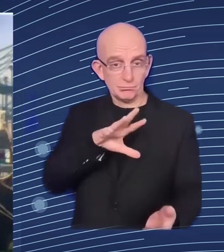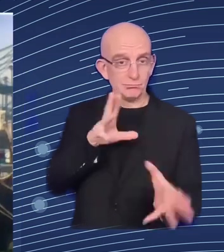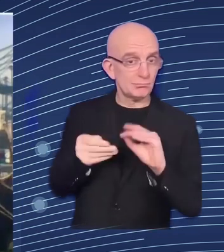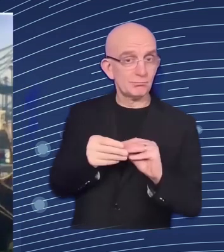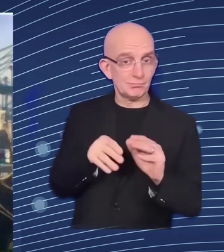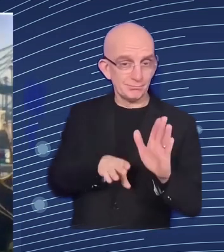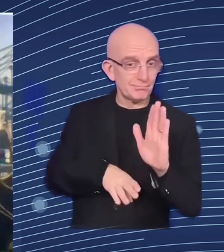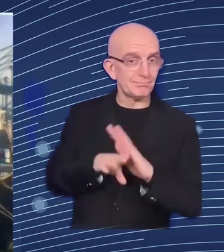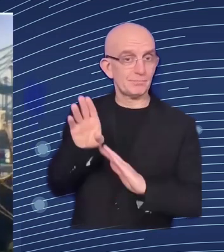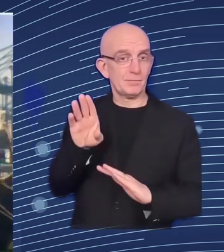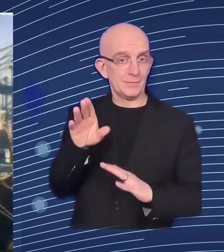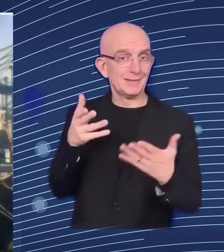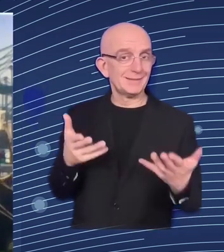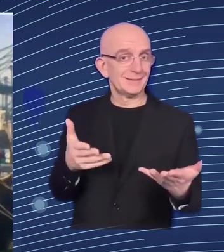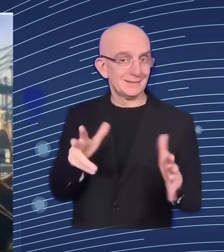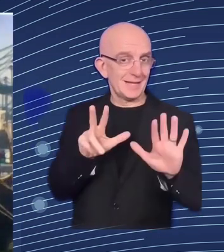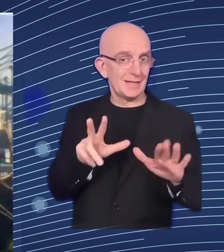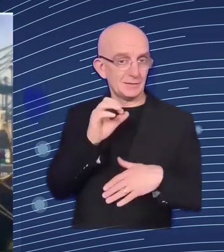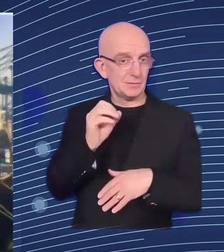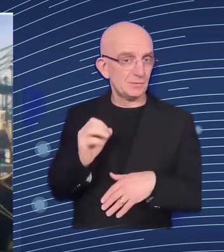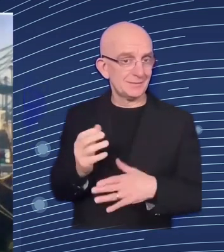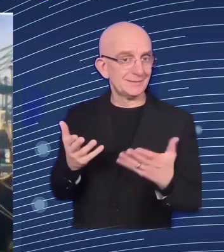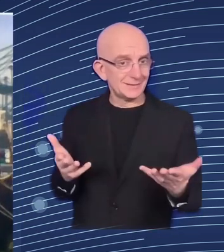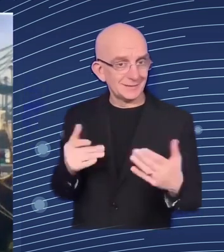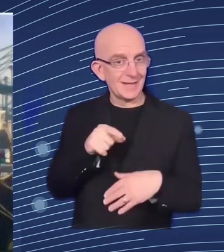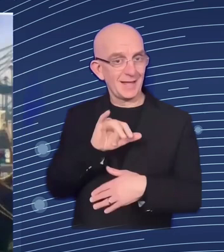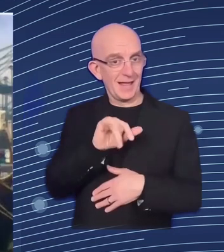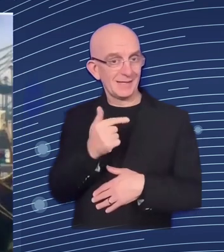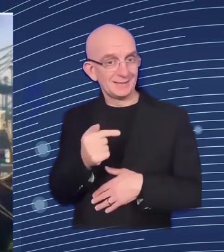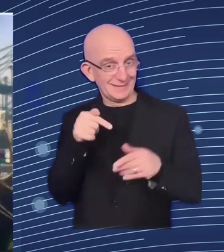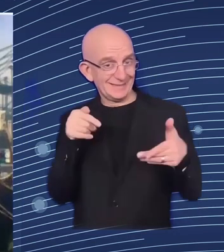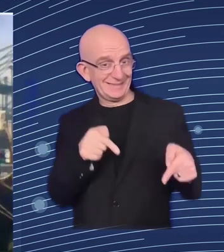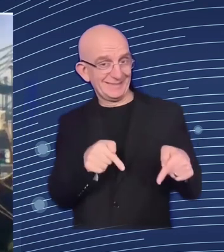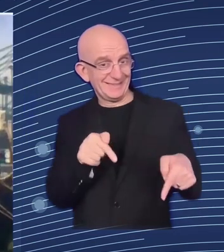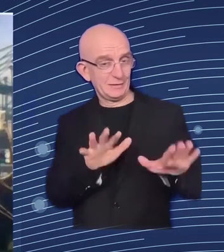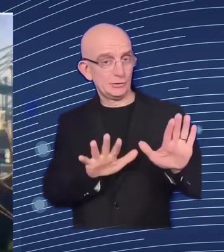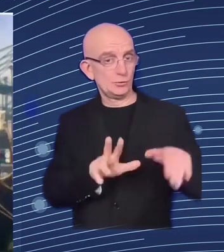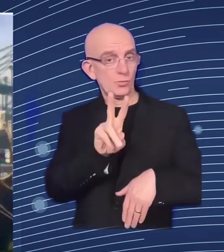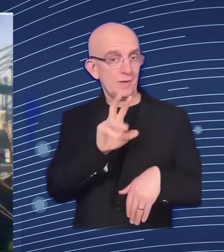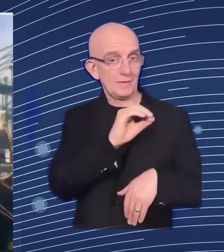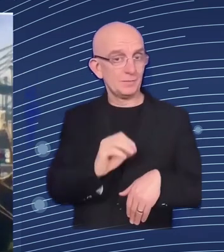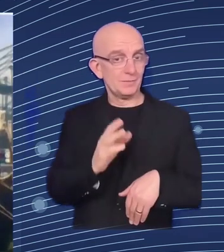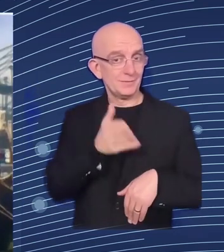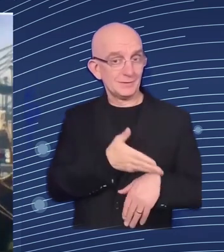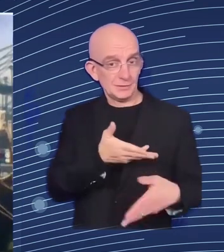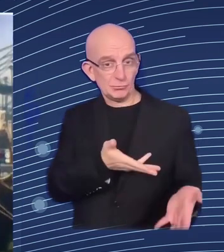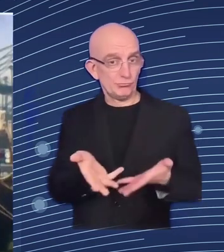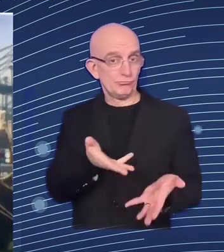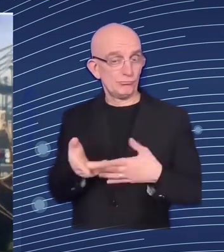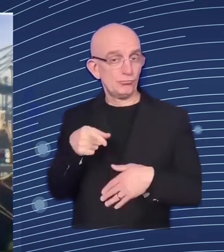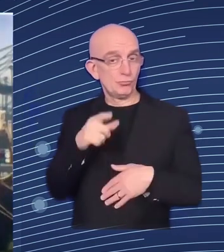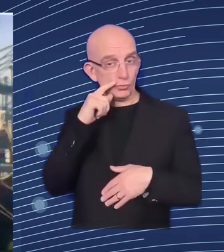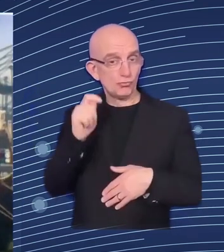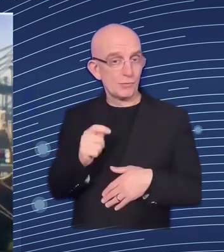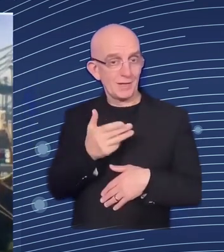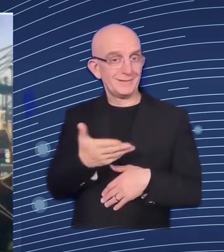blockaded blockade um with the challenges on the agri exports and metals and mining exports which which are the have been traditionally